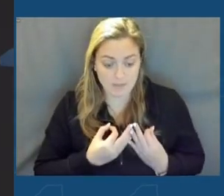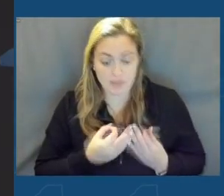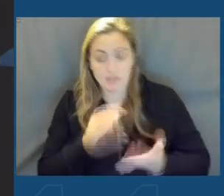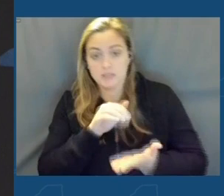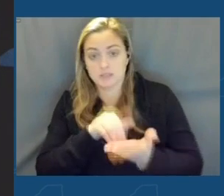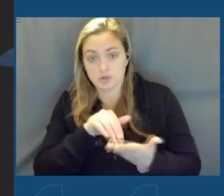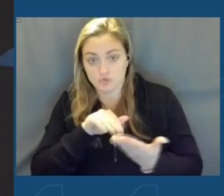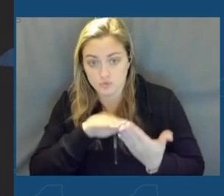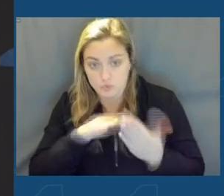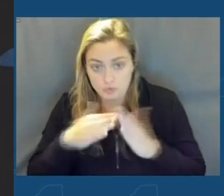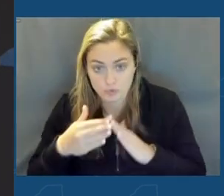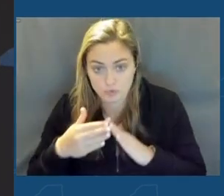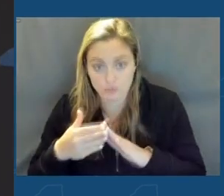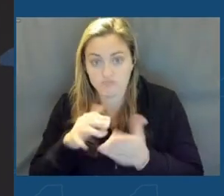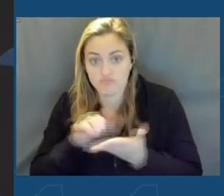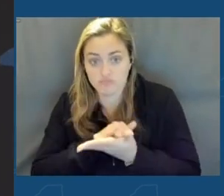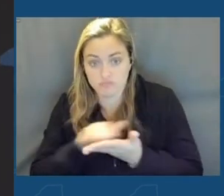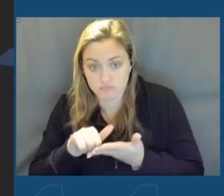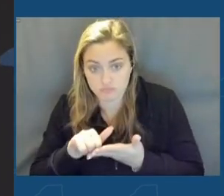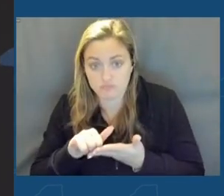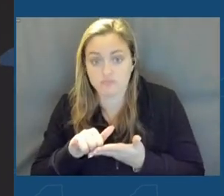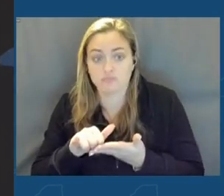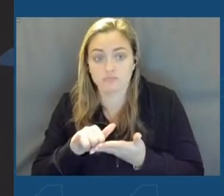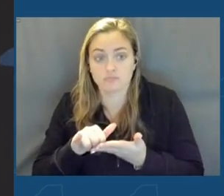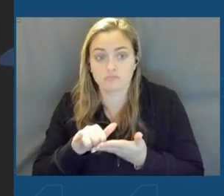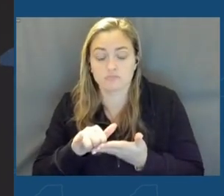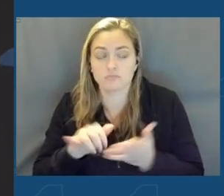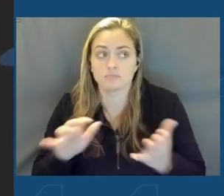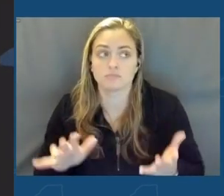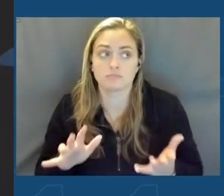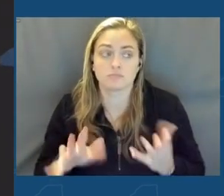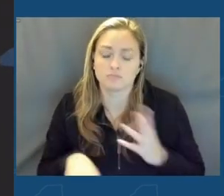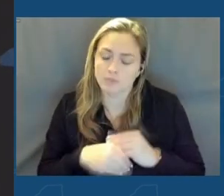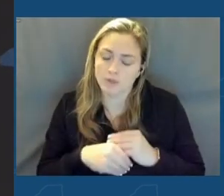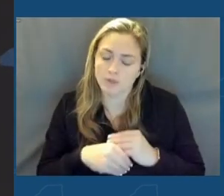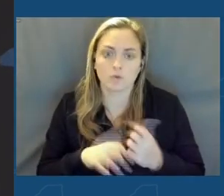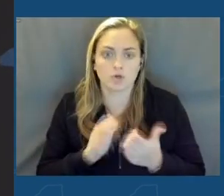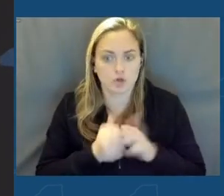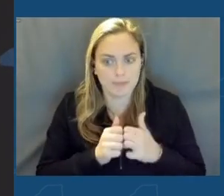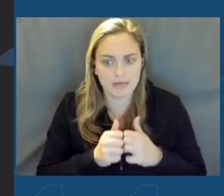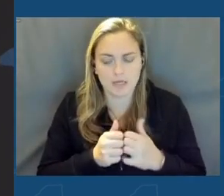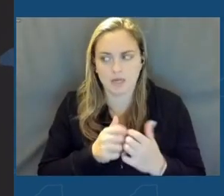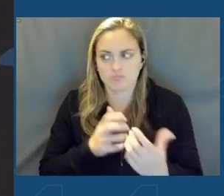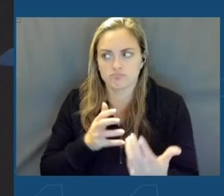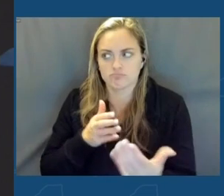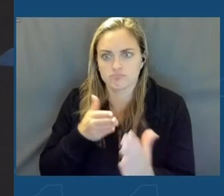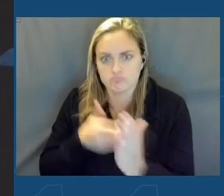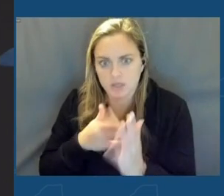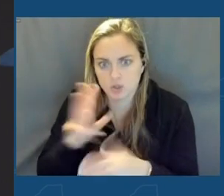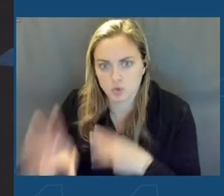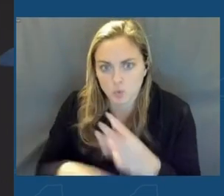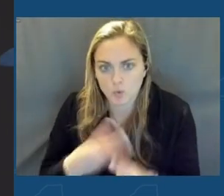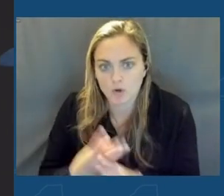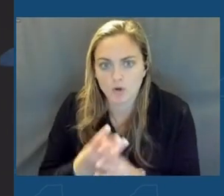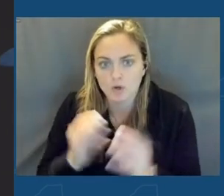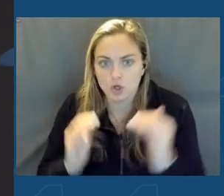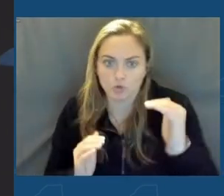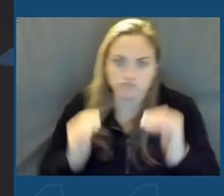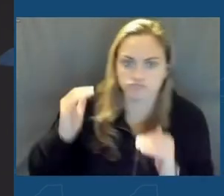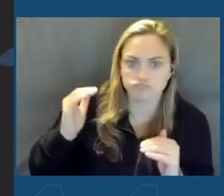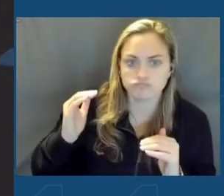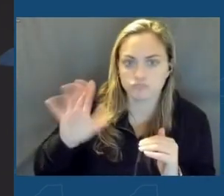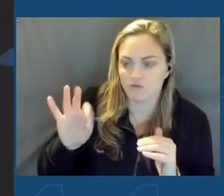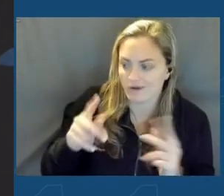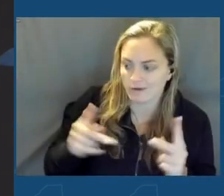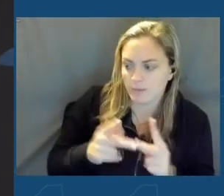family. In addition to that, when you're competing against the world and you offset those barriers and you have a site